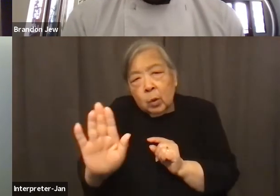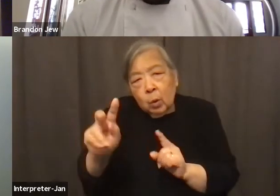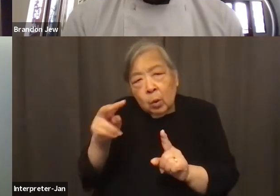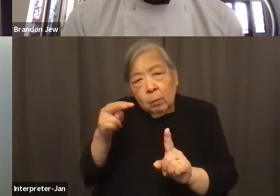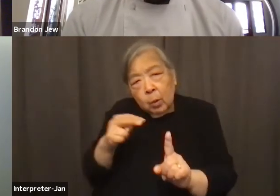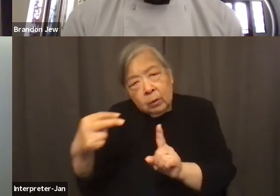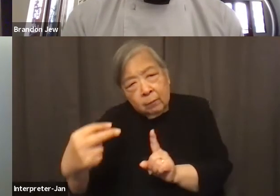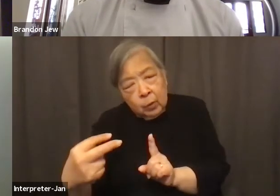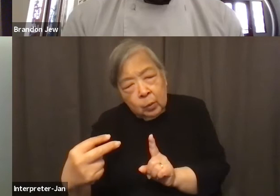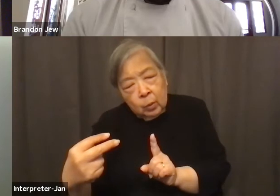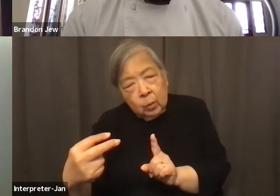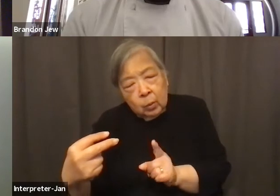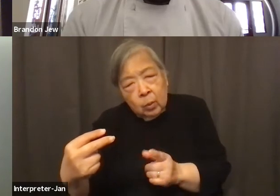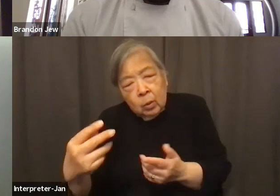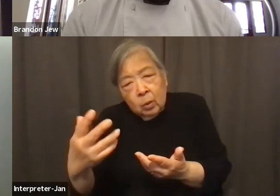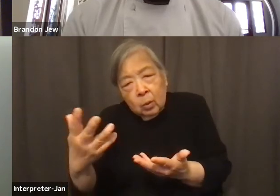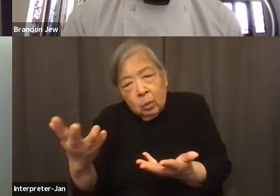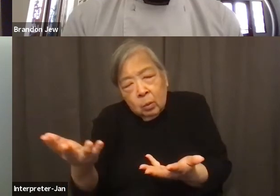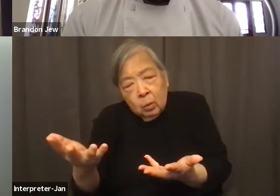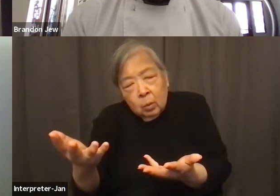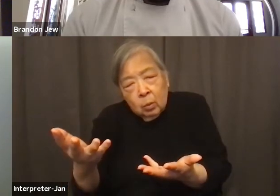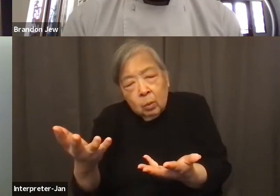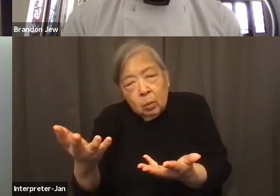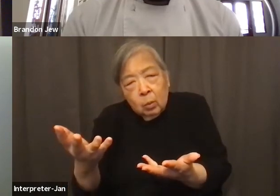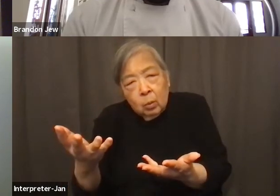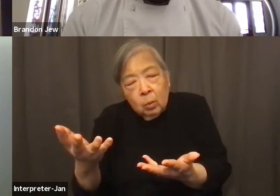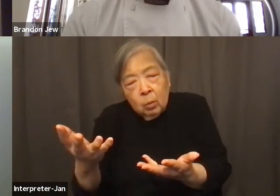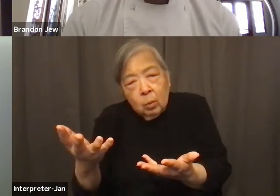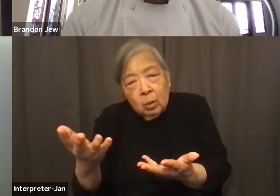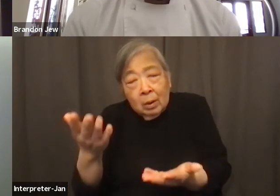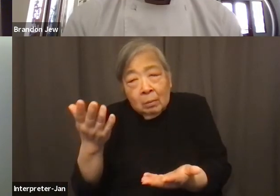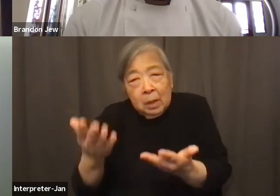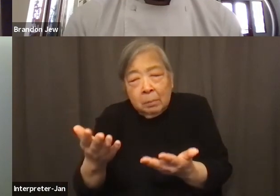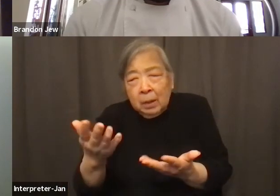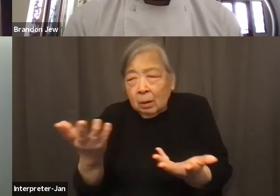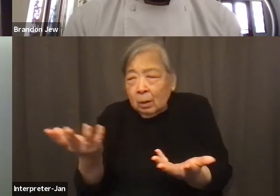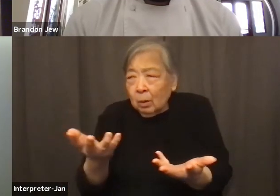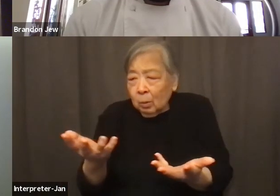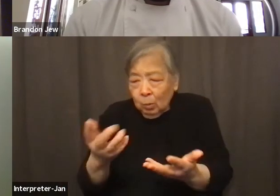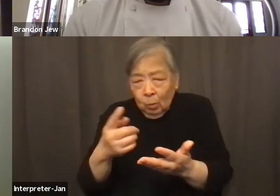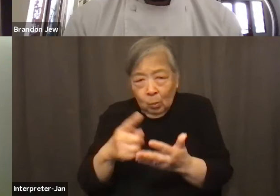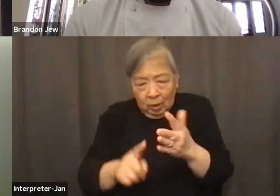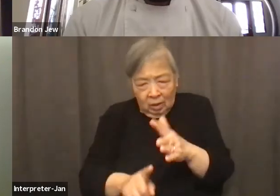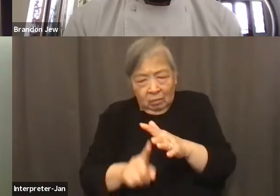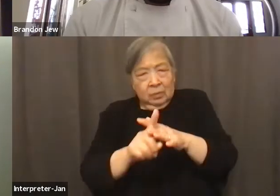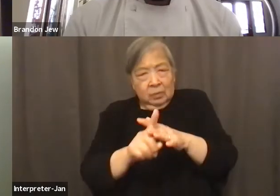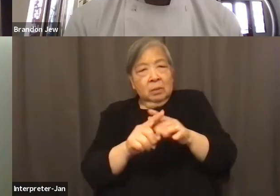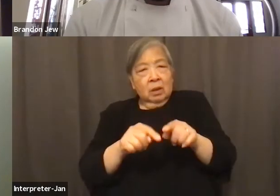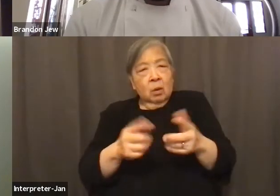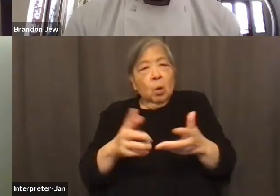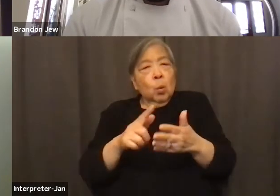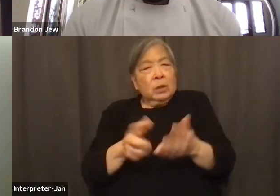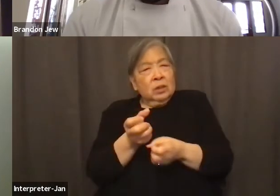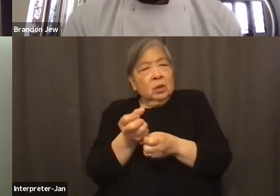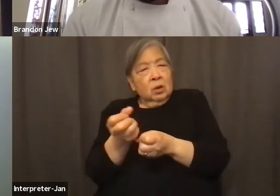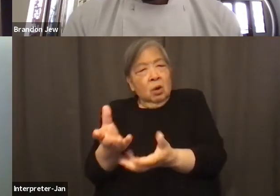Some of the things that that are maybe coming to surface that that are causing this and how can